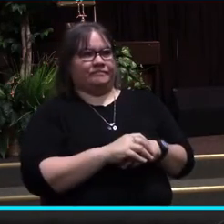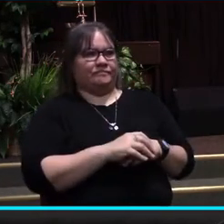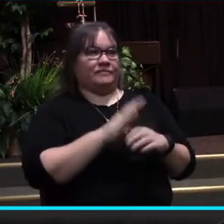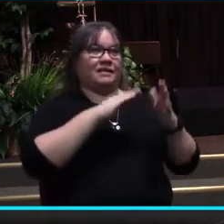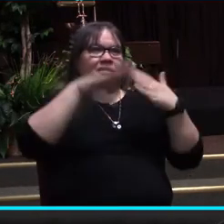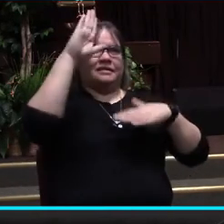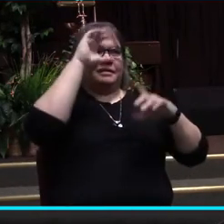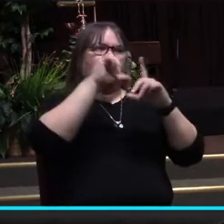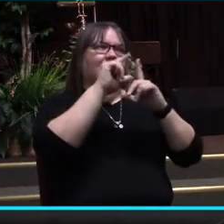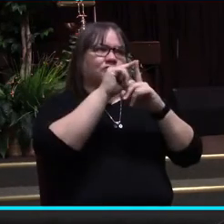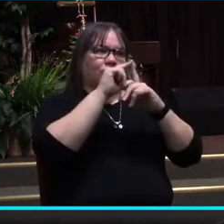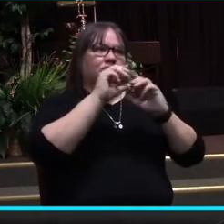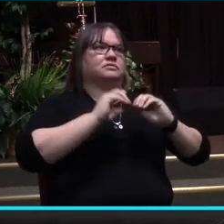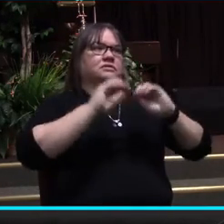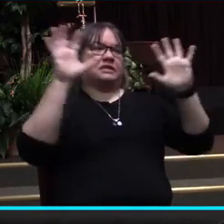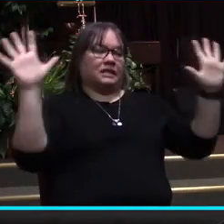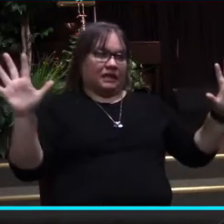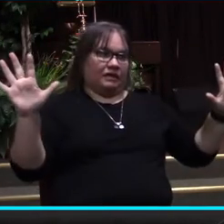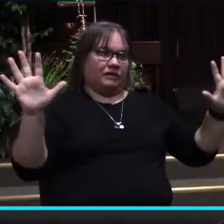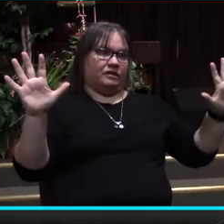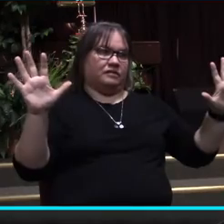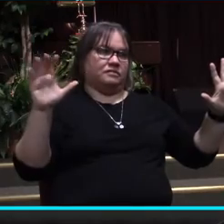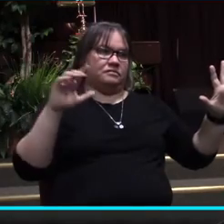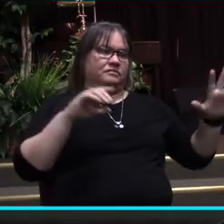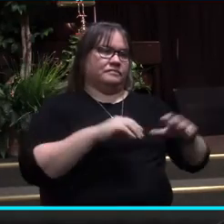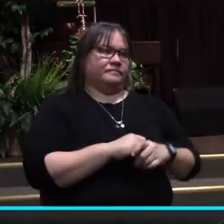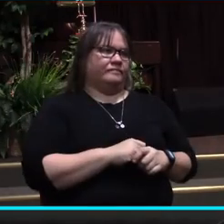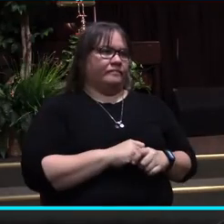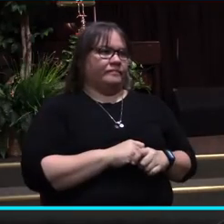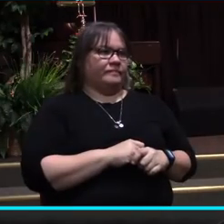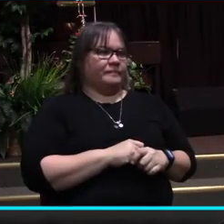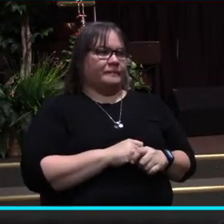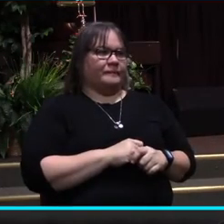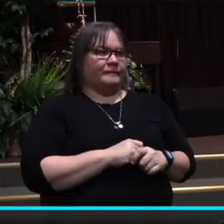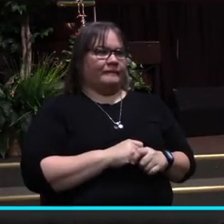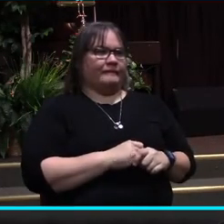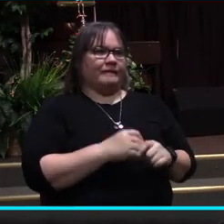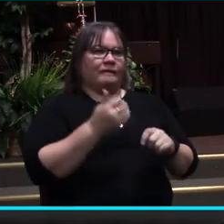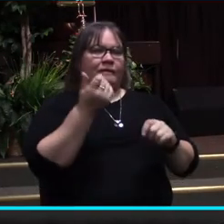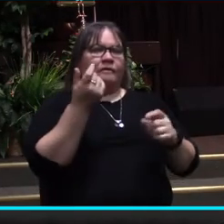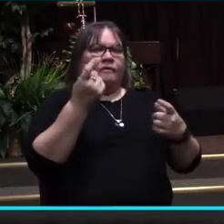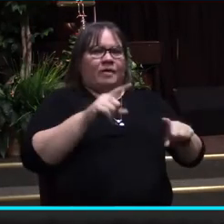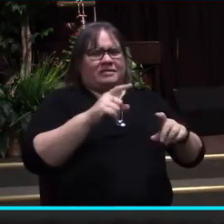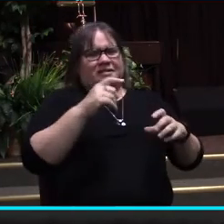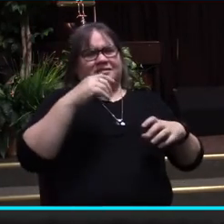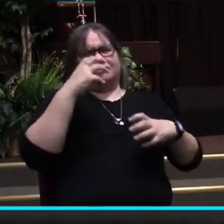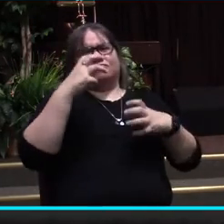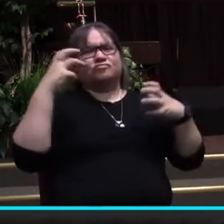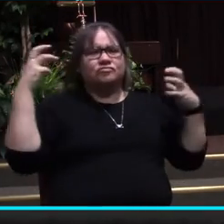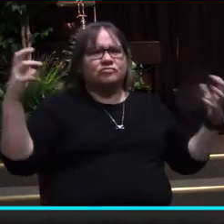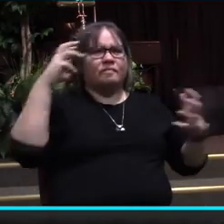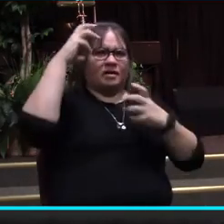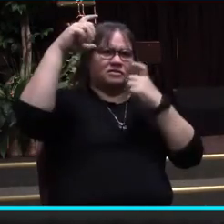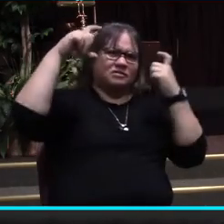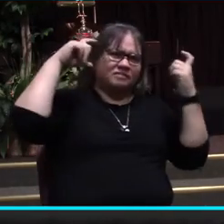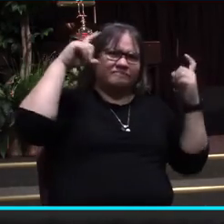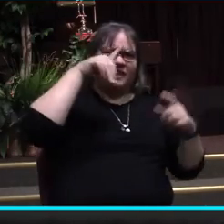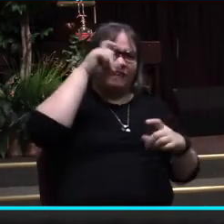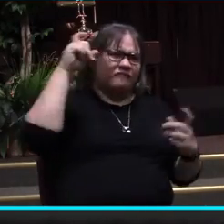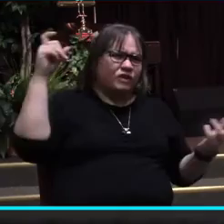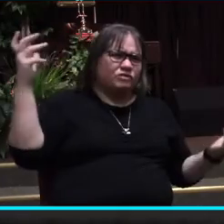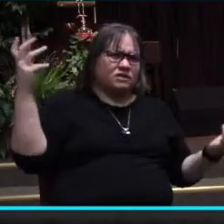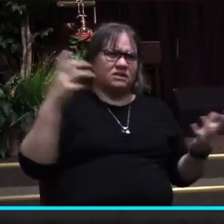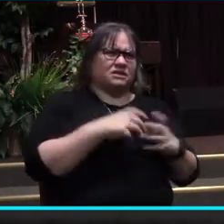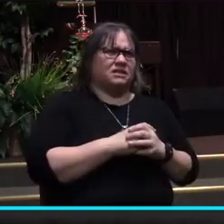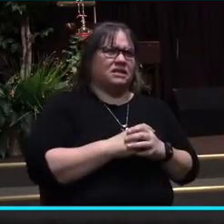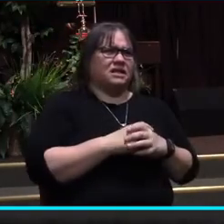be any more clear on this issue. And it is in times when there is so much confusion and so many questions